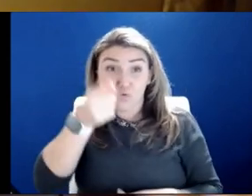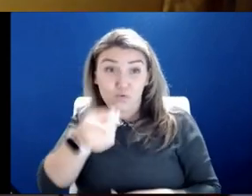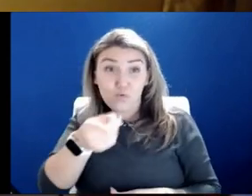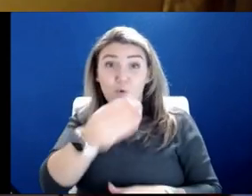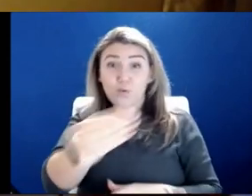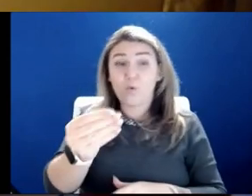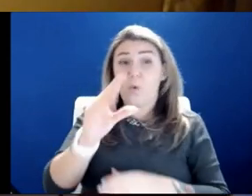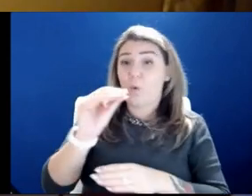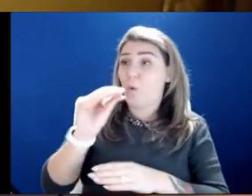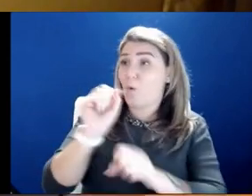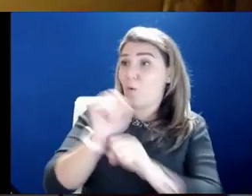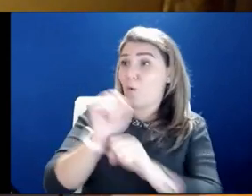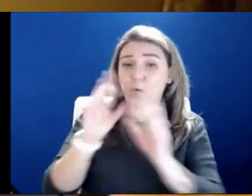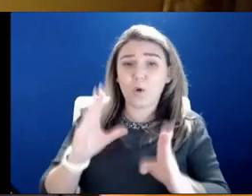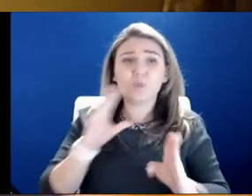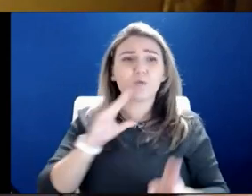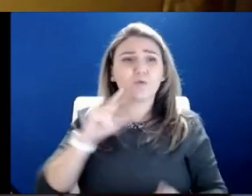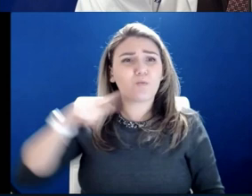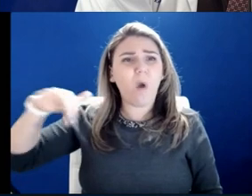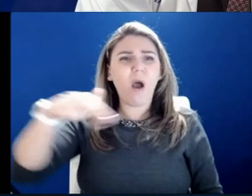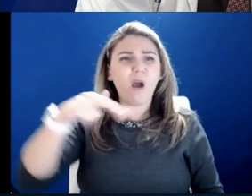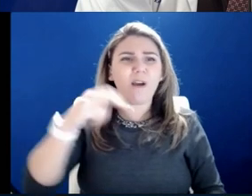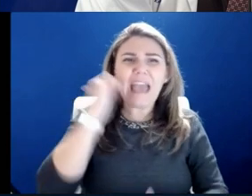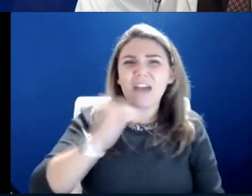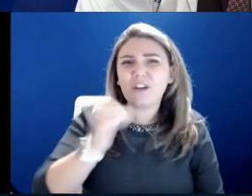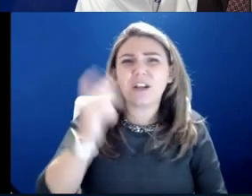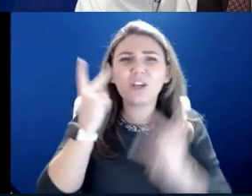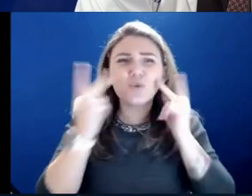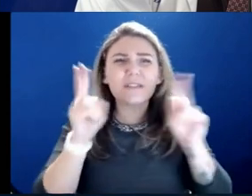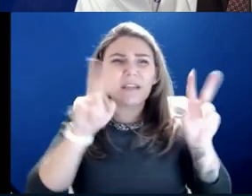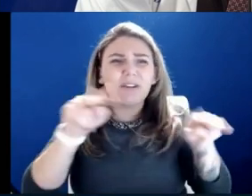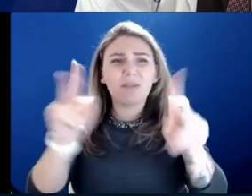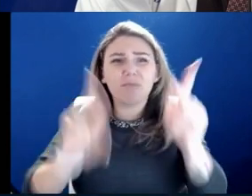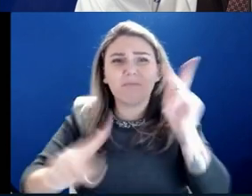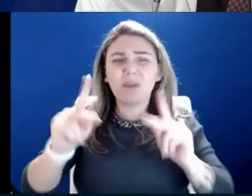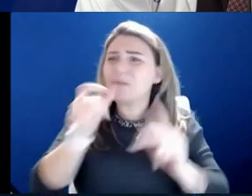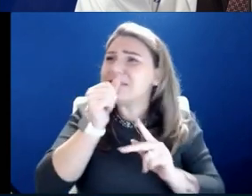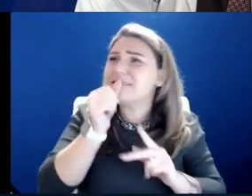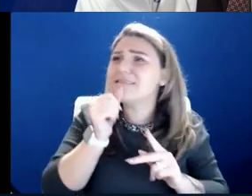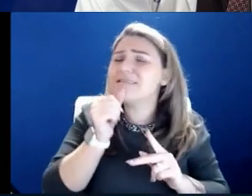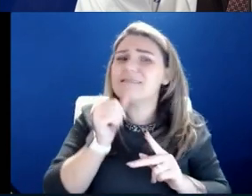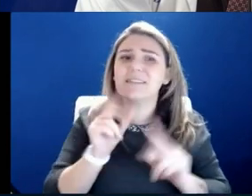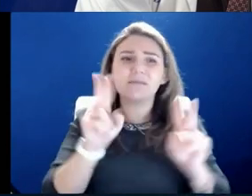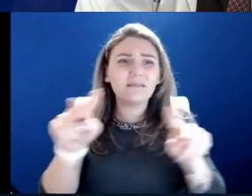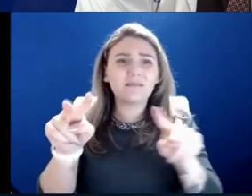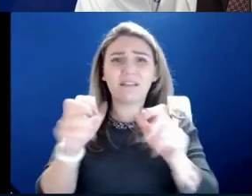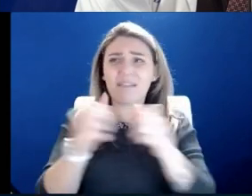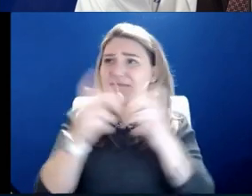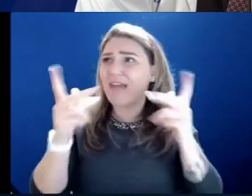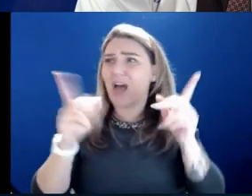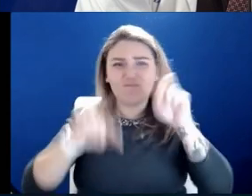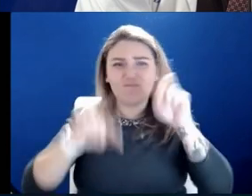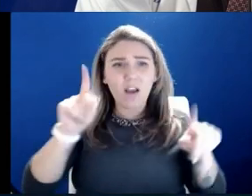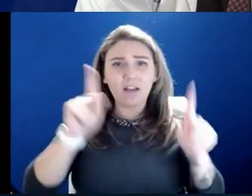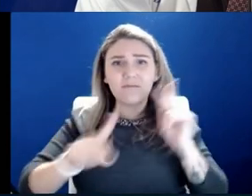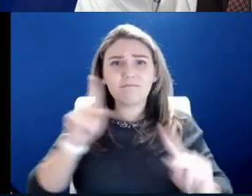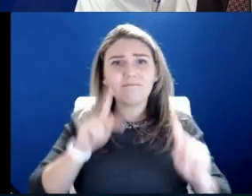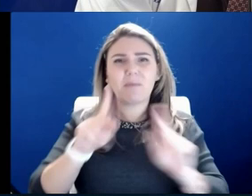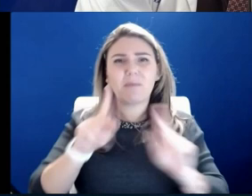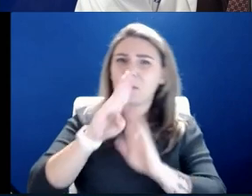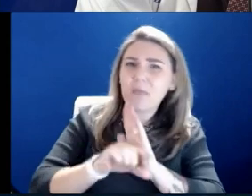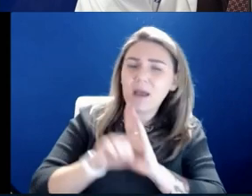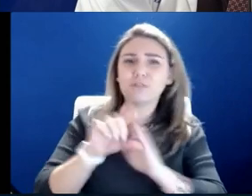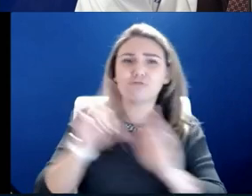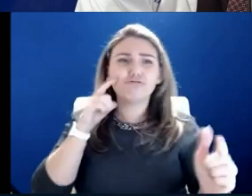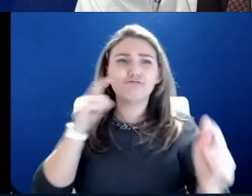walk those corridors. You see the different folks dealing with this and you see a lot of different folks and there's largely